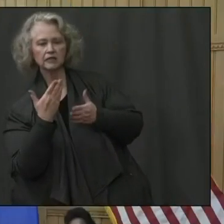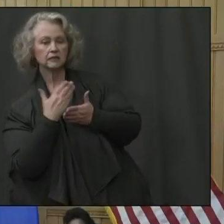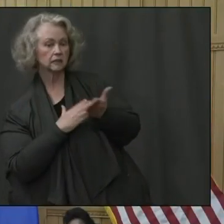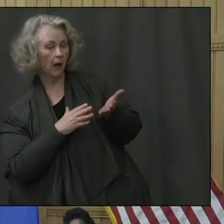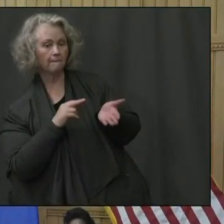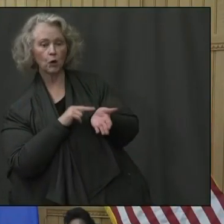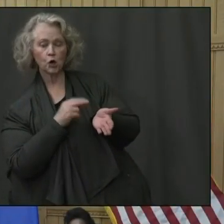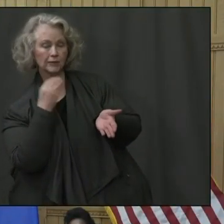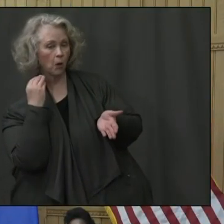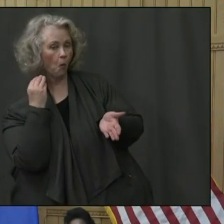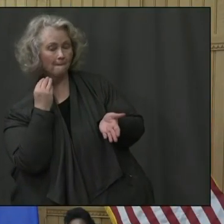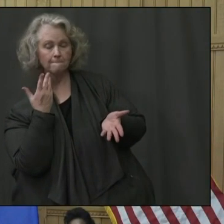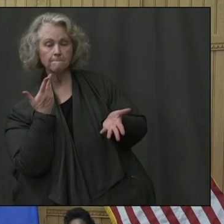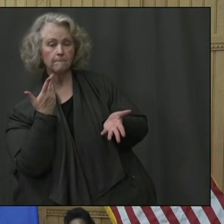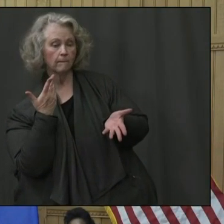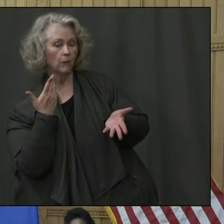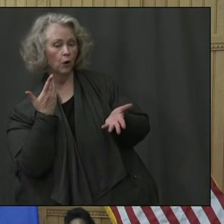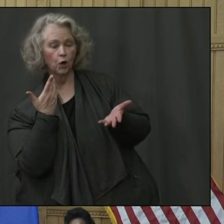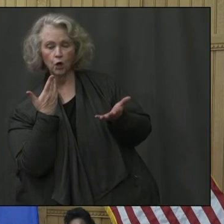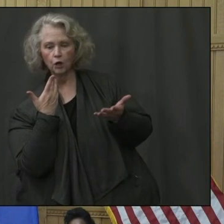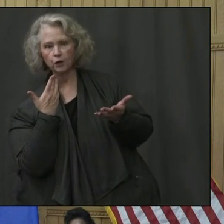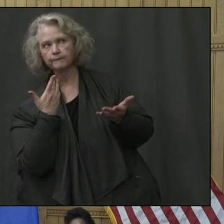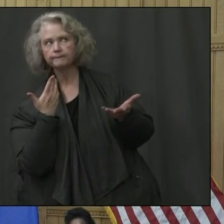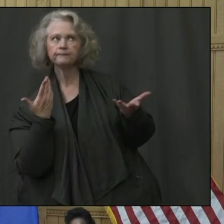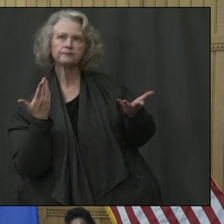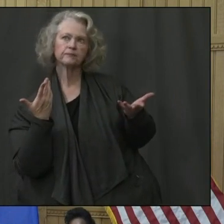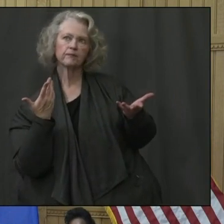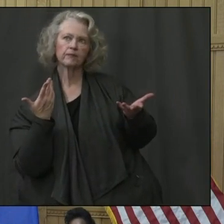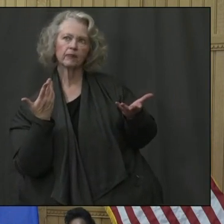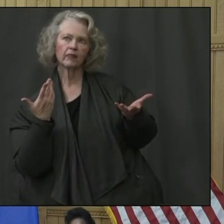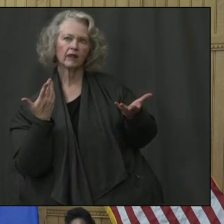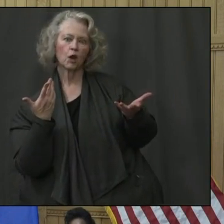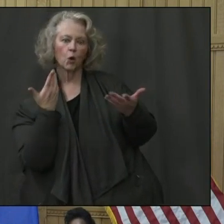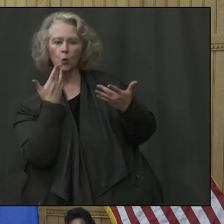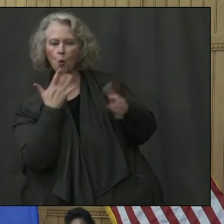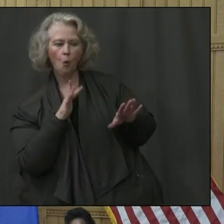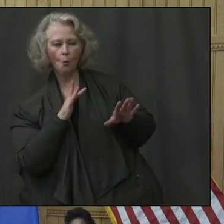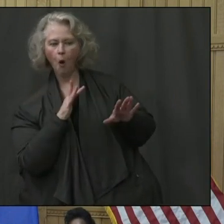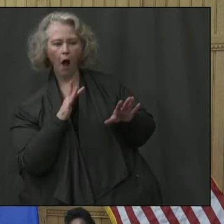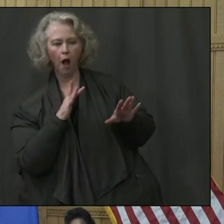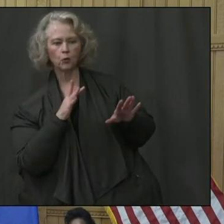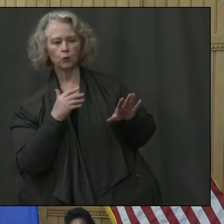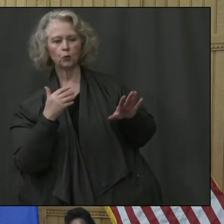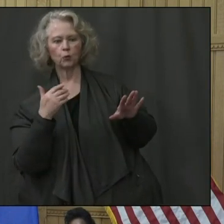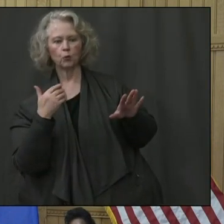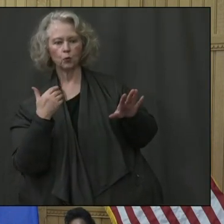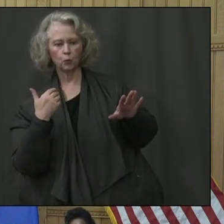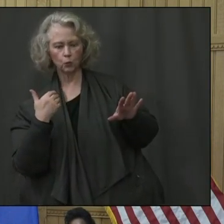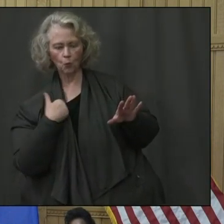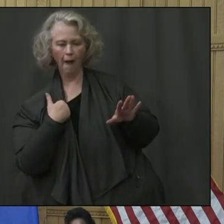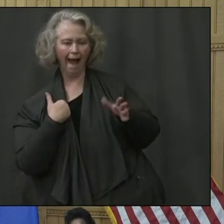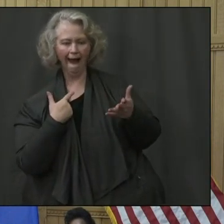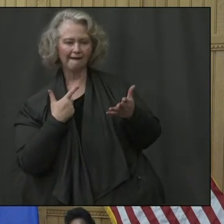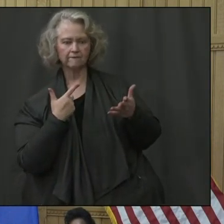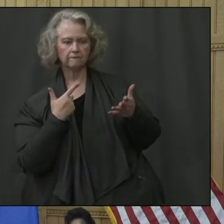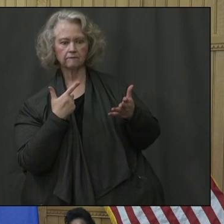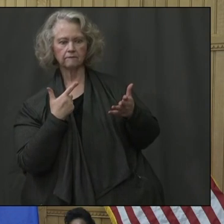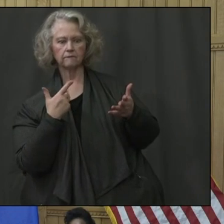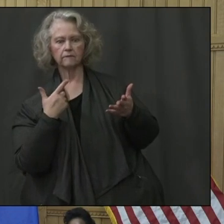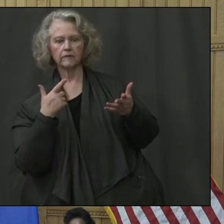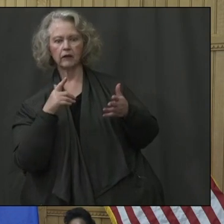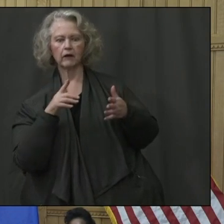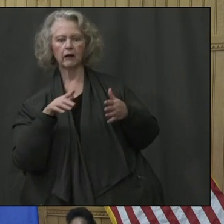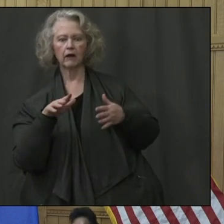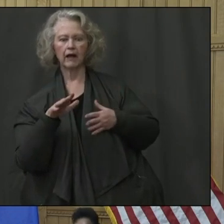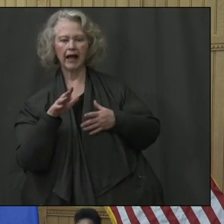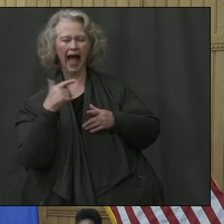want to do this. In other words, uh, for lack of a better term, an exclusive COVID positive 100 people in, in one nursing home. There